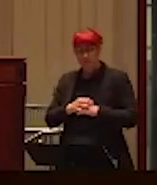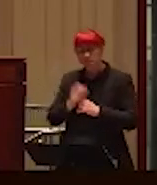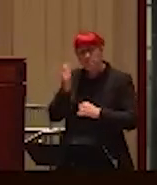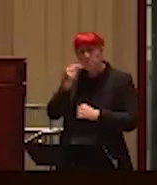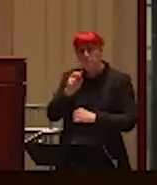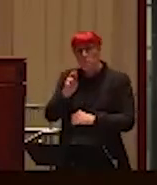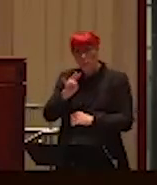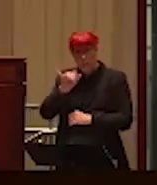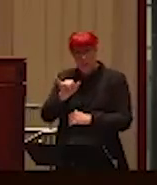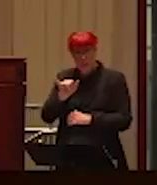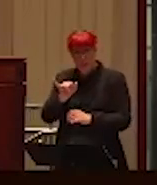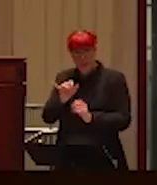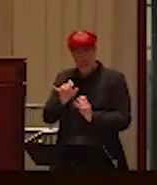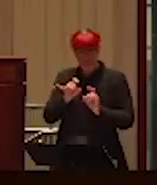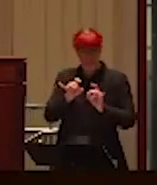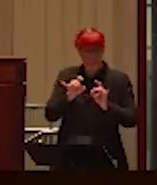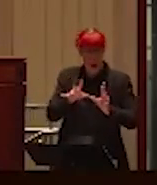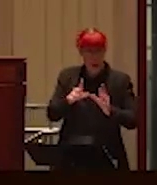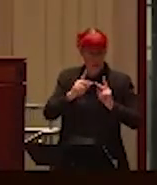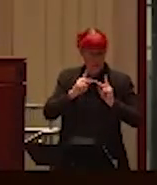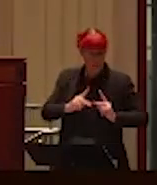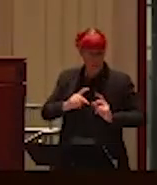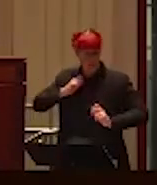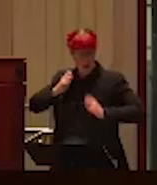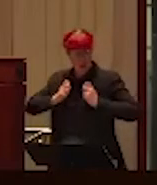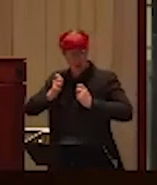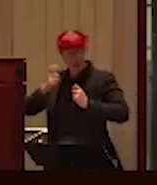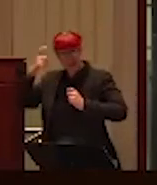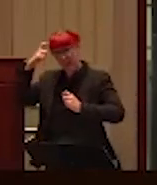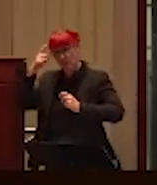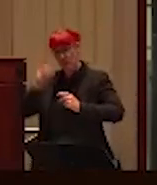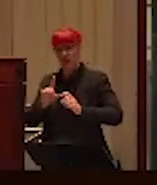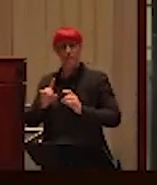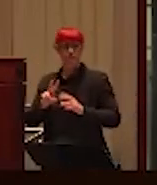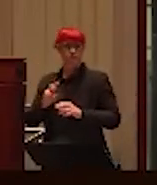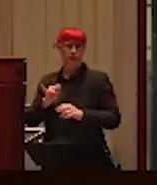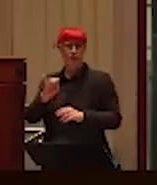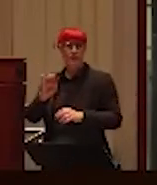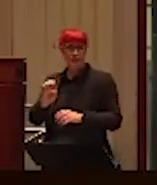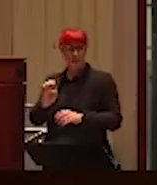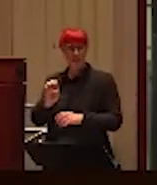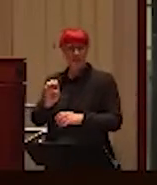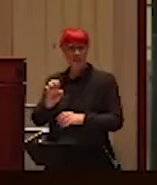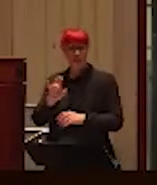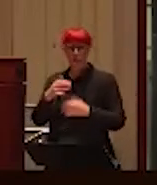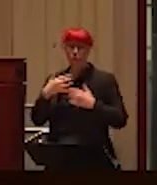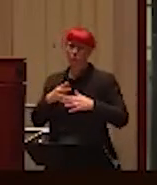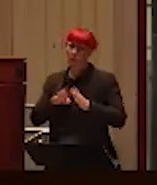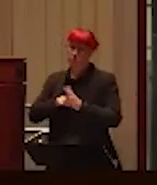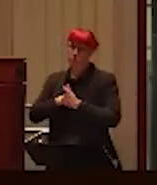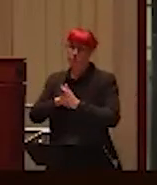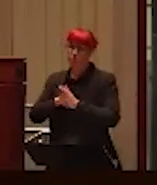and I, and I mean that both in the physical and the emotional and the, and the psychological, increased over time